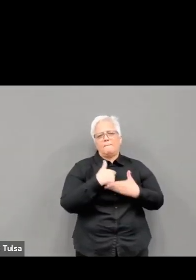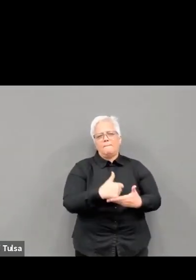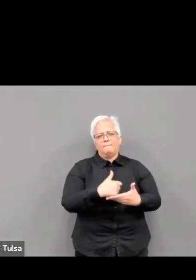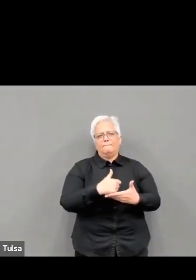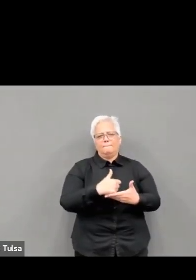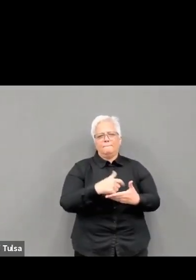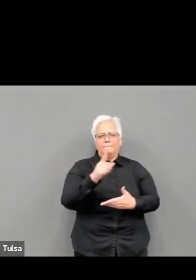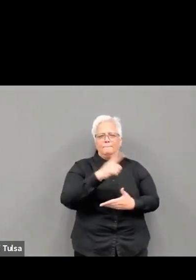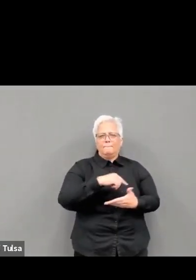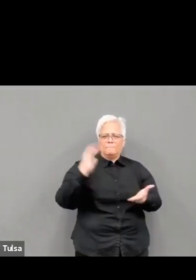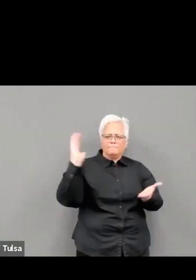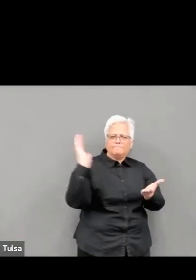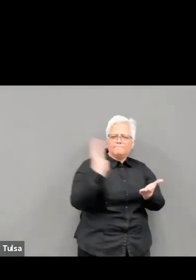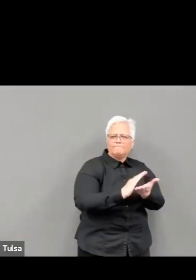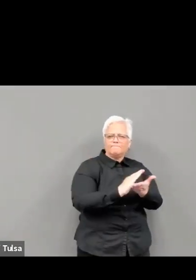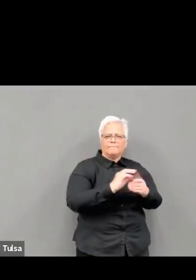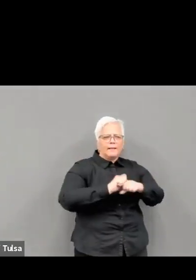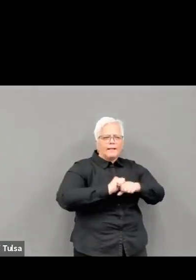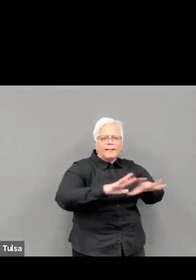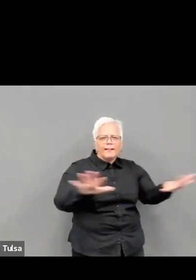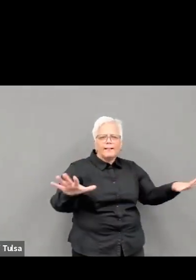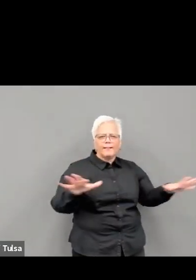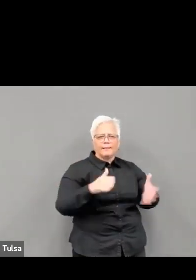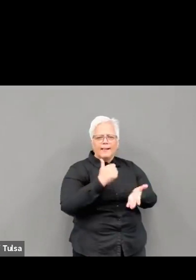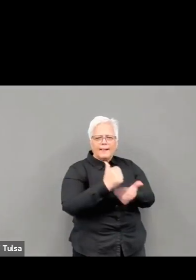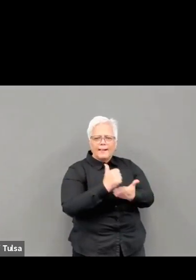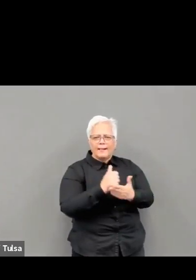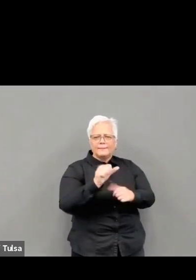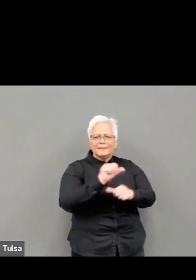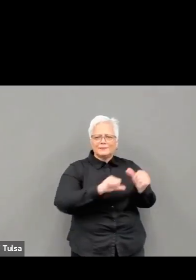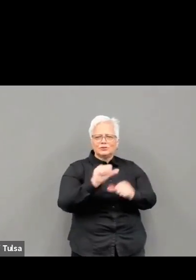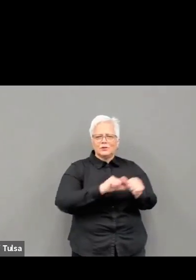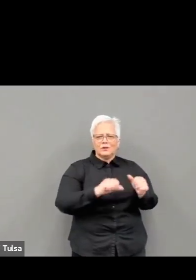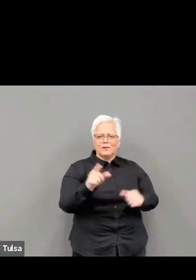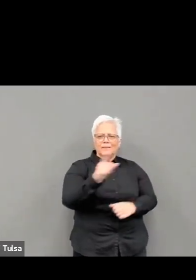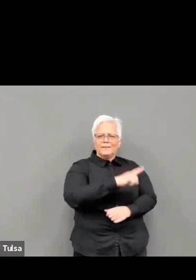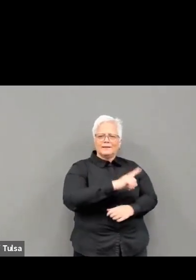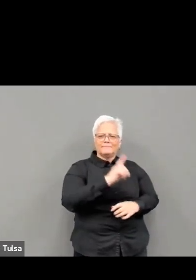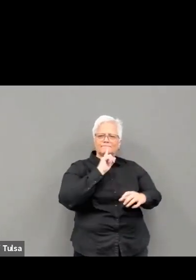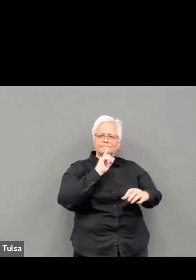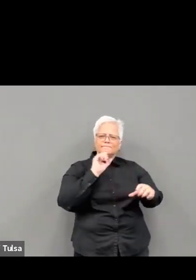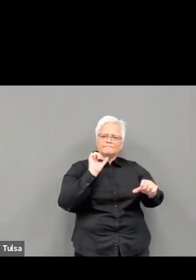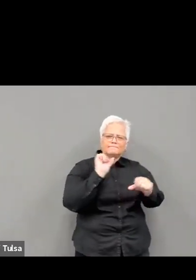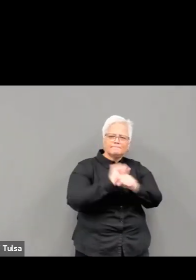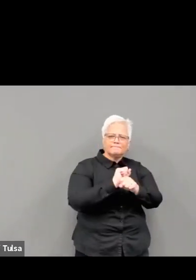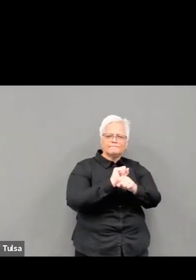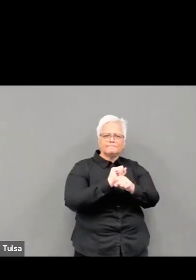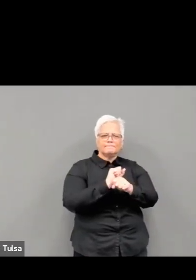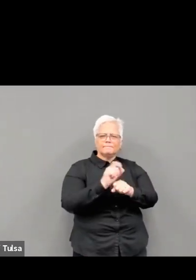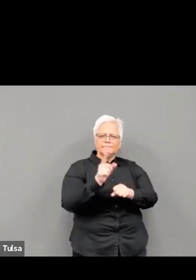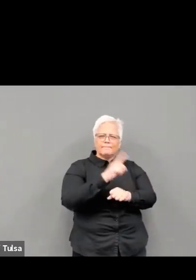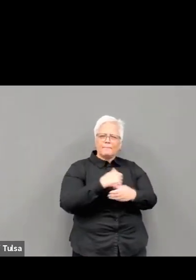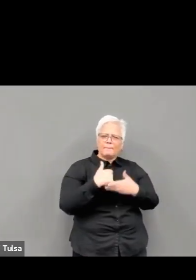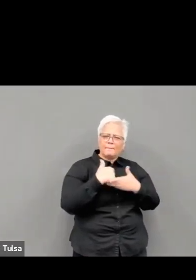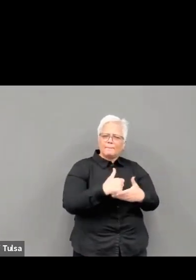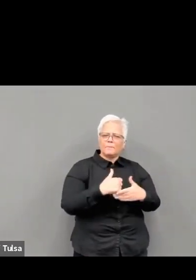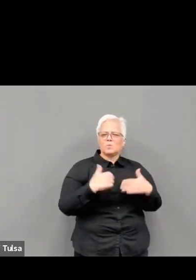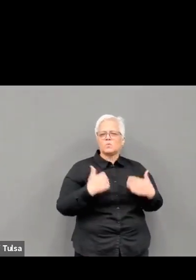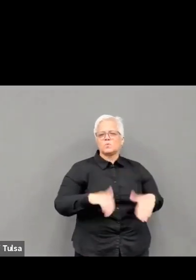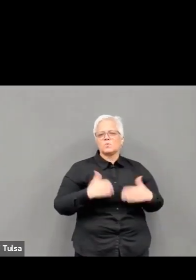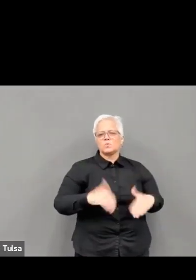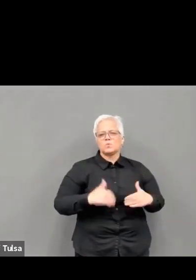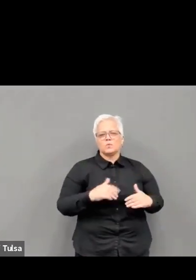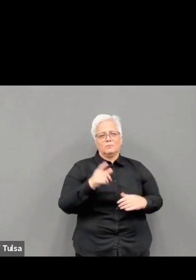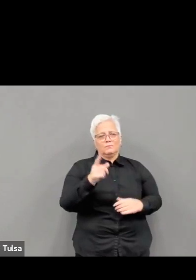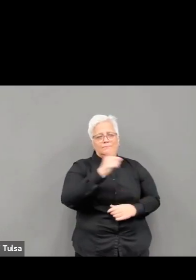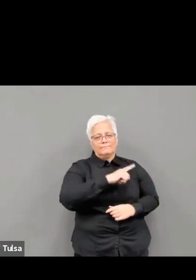said, hope is being able to see that there is light, despite all the darkness. While this is